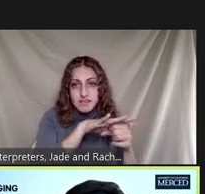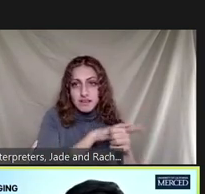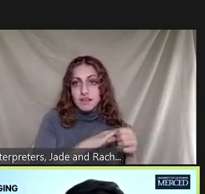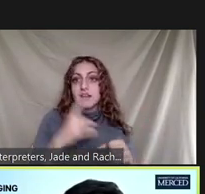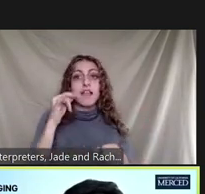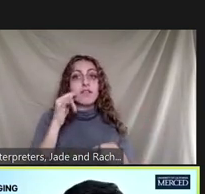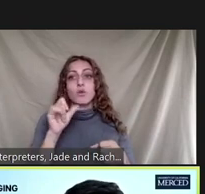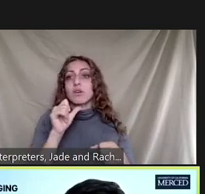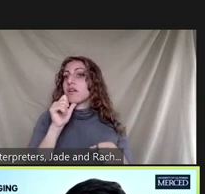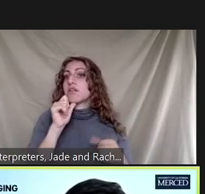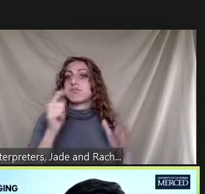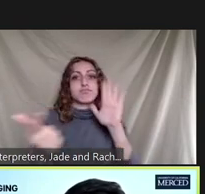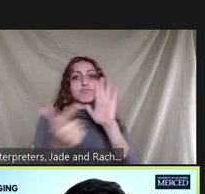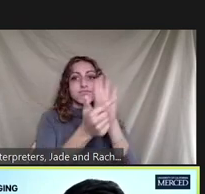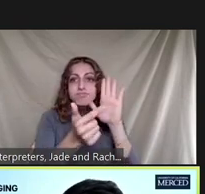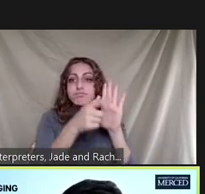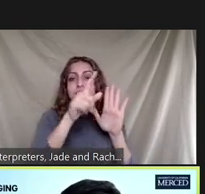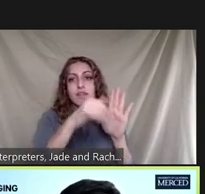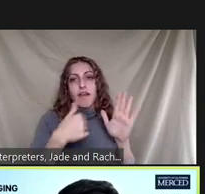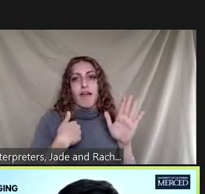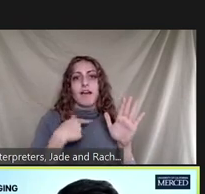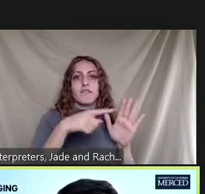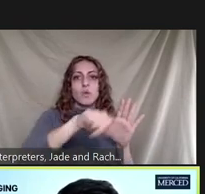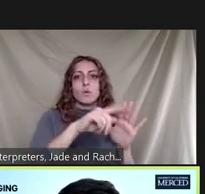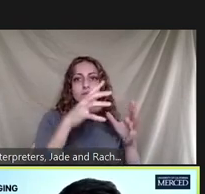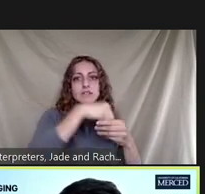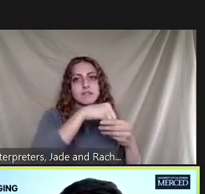incineration facilities in the system next please